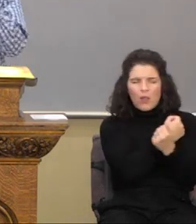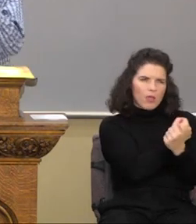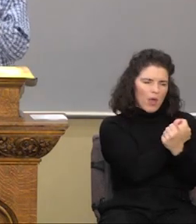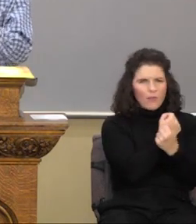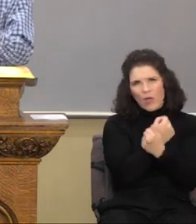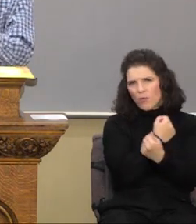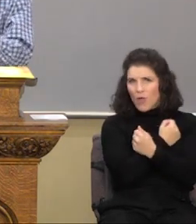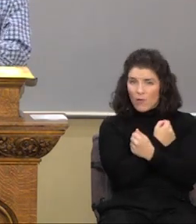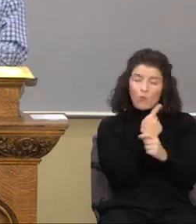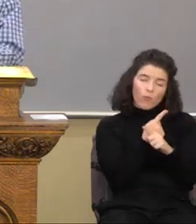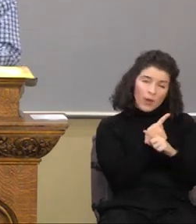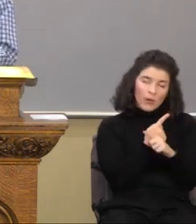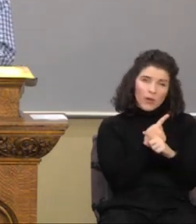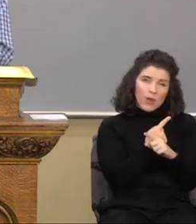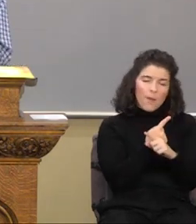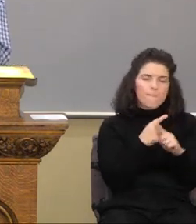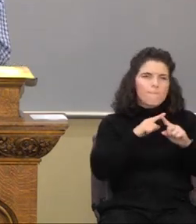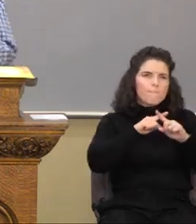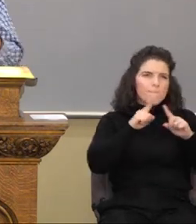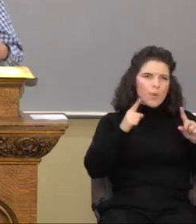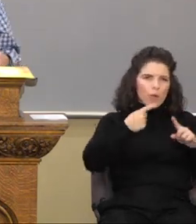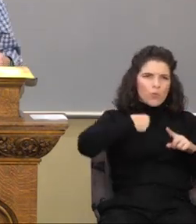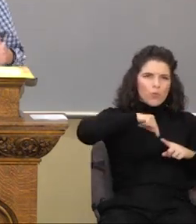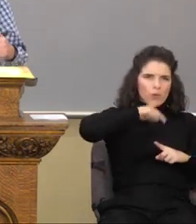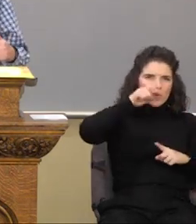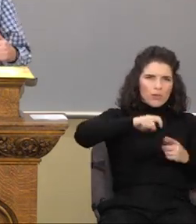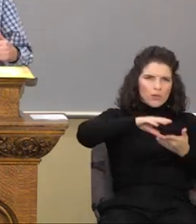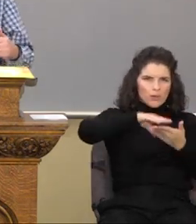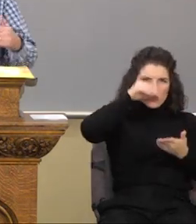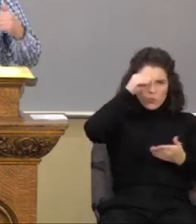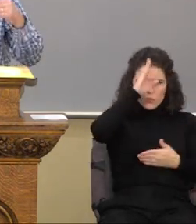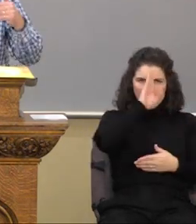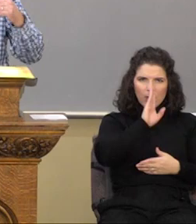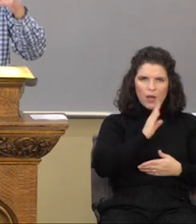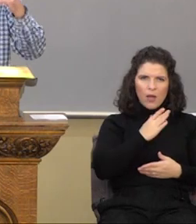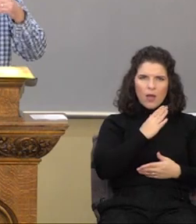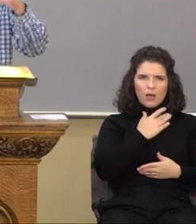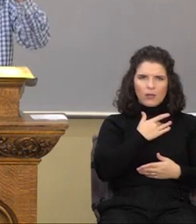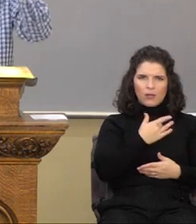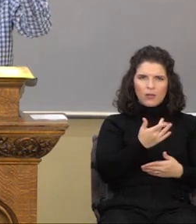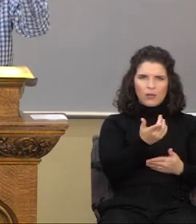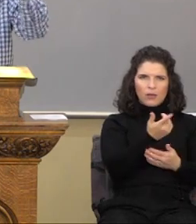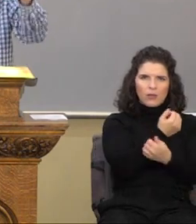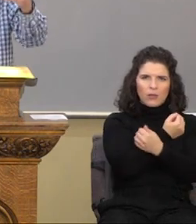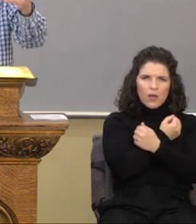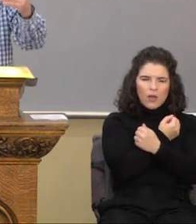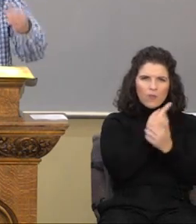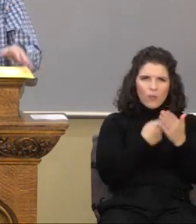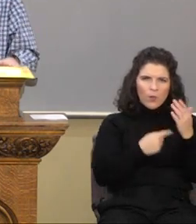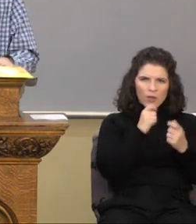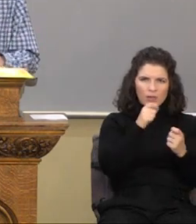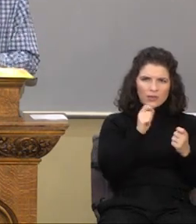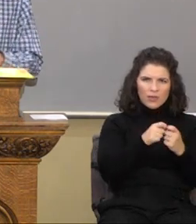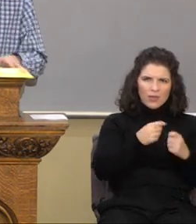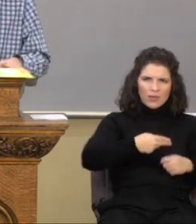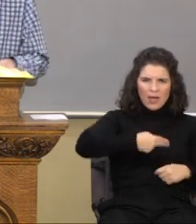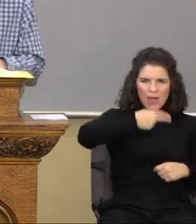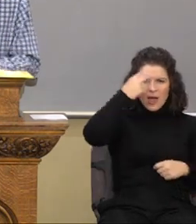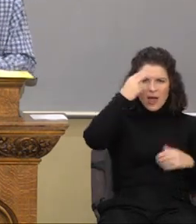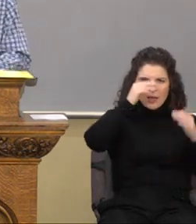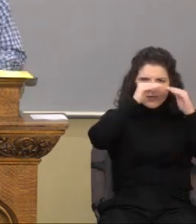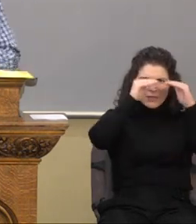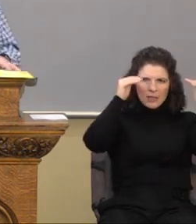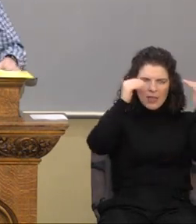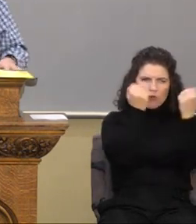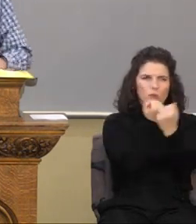We need to learn what godly love is. What exactly is this highest level of love? Let's go to John